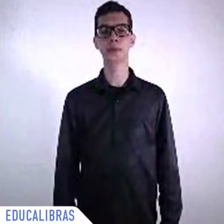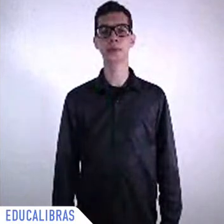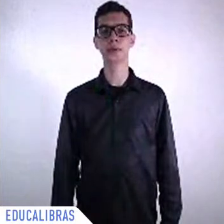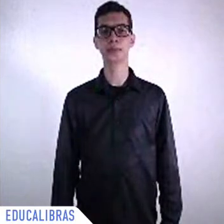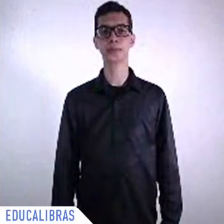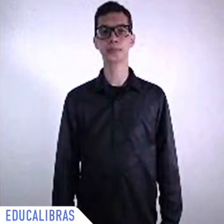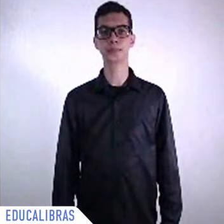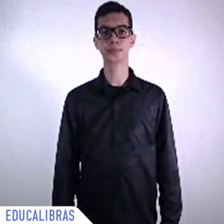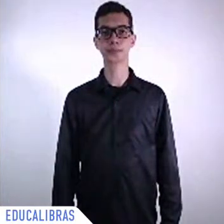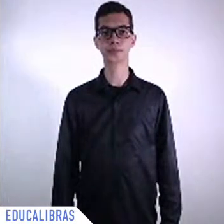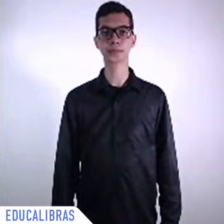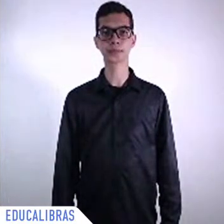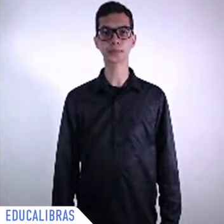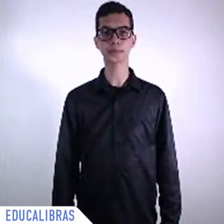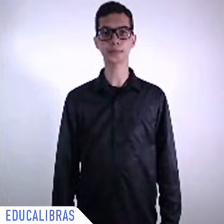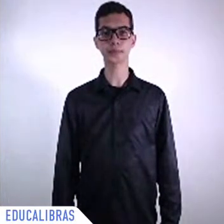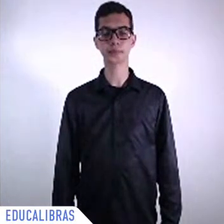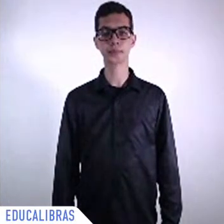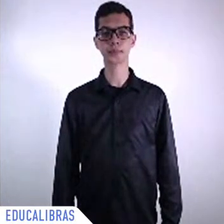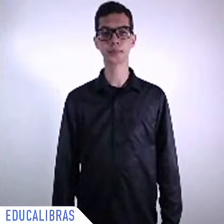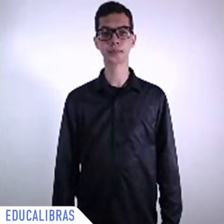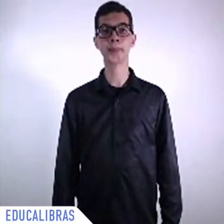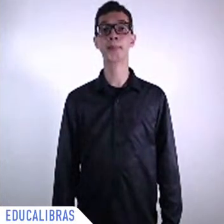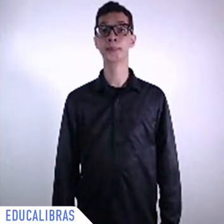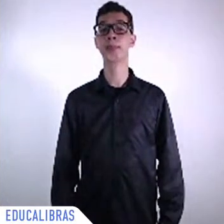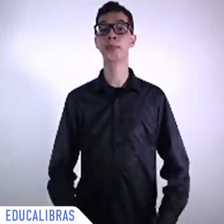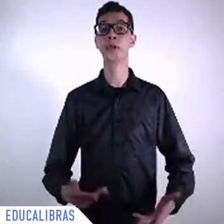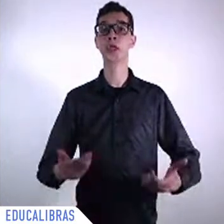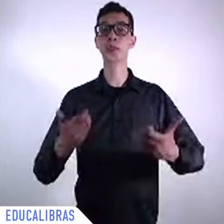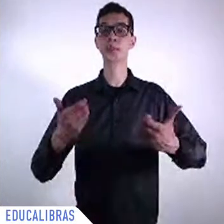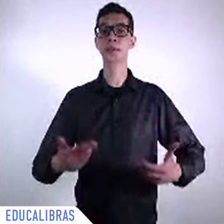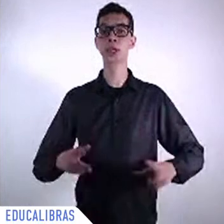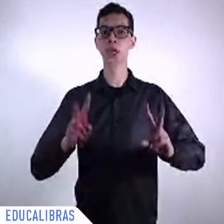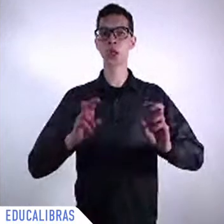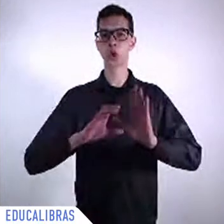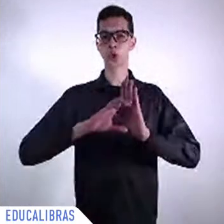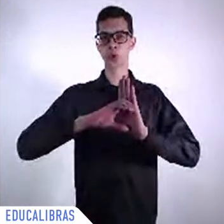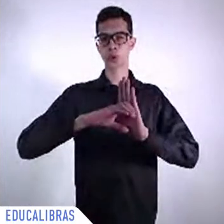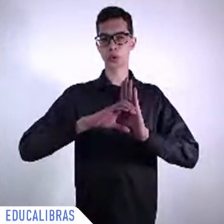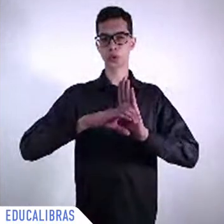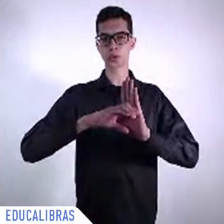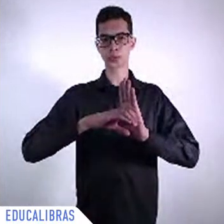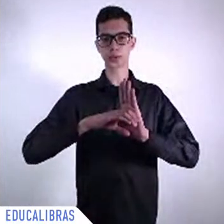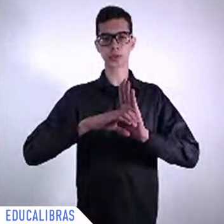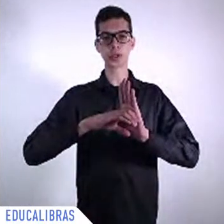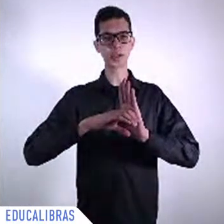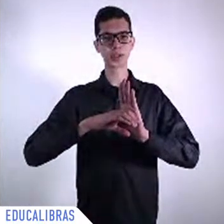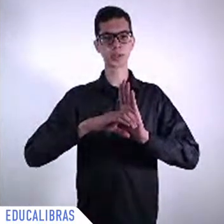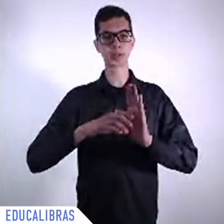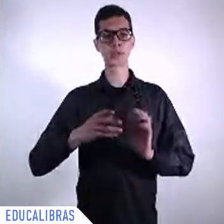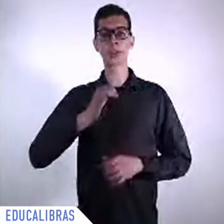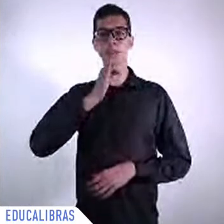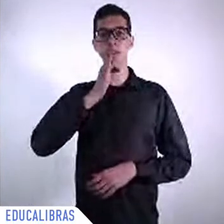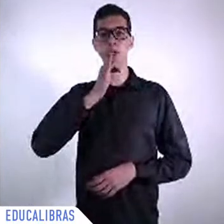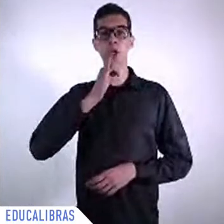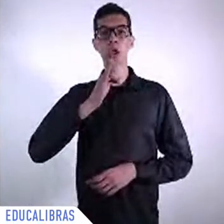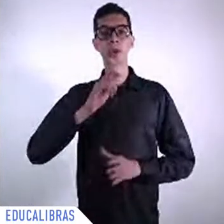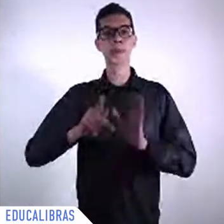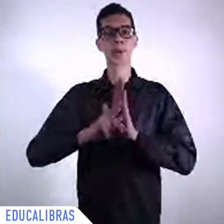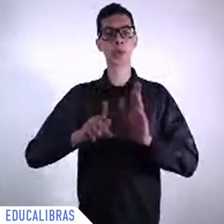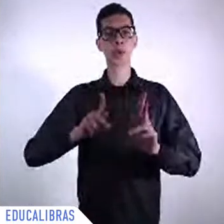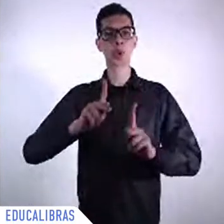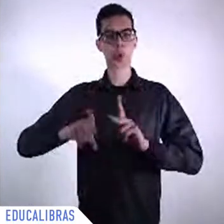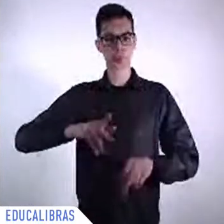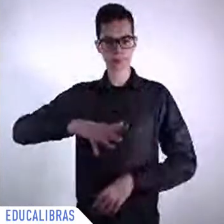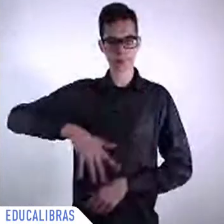quite a revolutionary concept. Still very valid when we speak about the role of education in the world and also